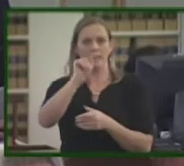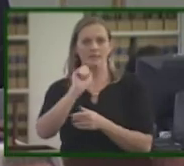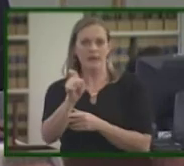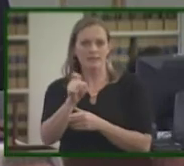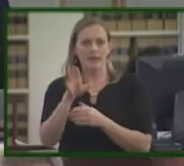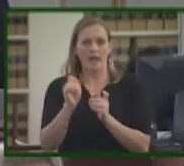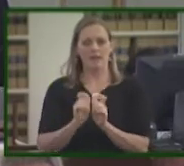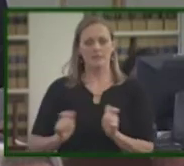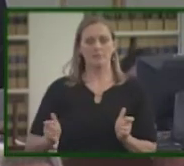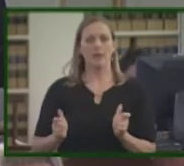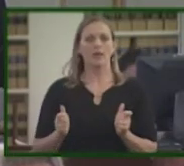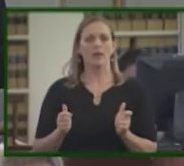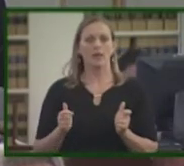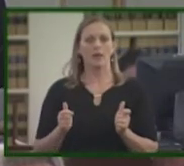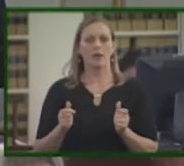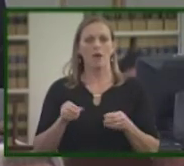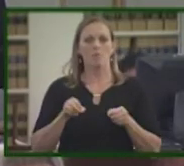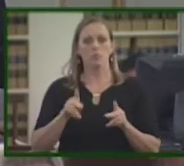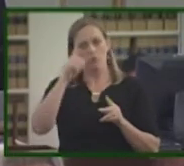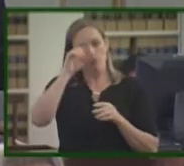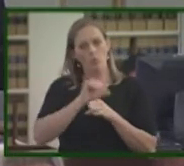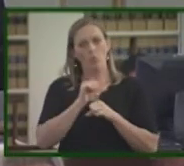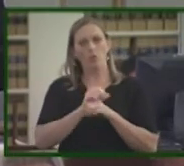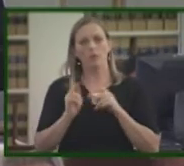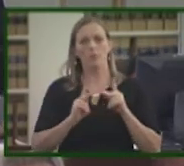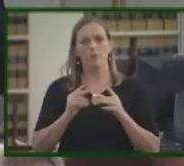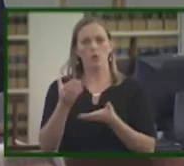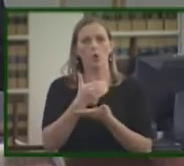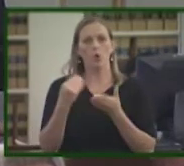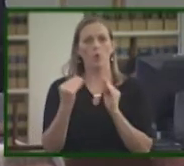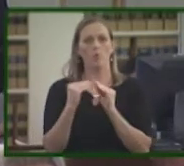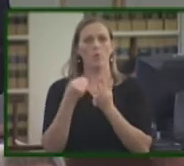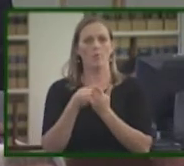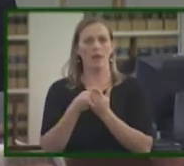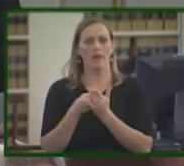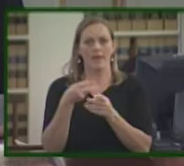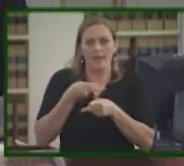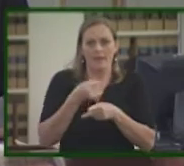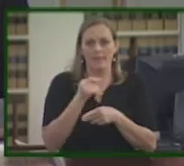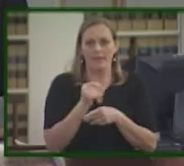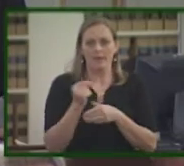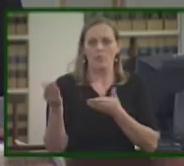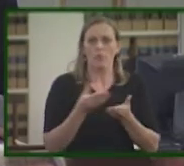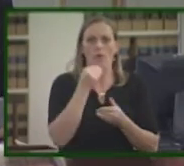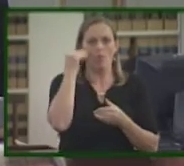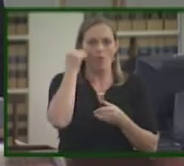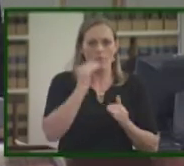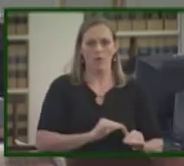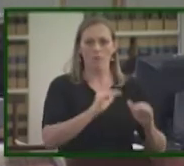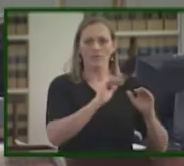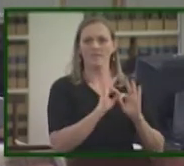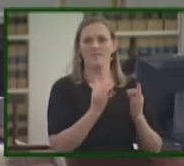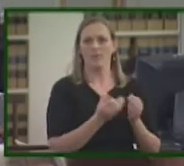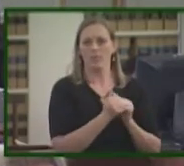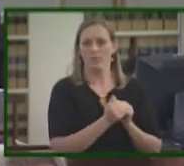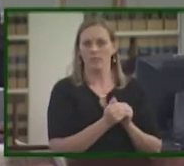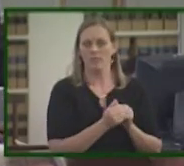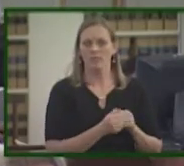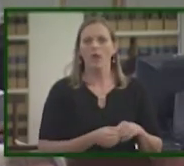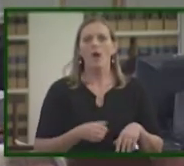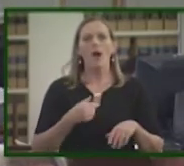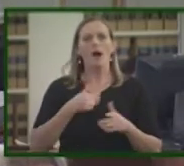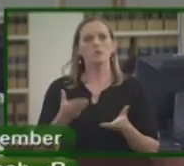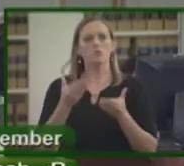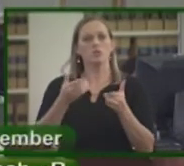And expanding opportunities for working people to earn more money, keep it, take it home, and raise their families with. I